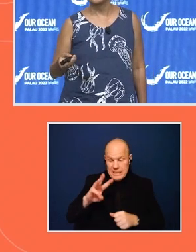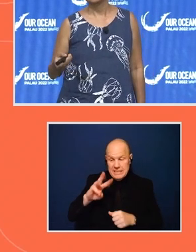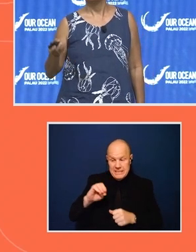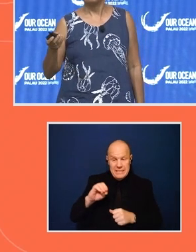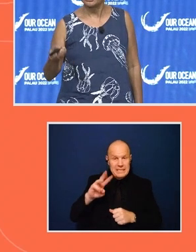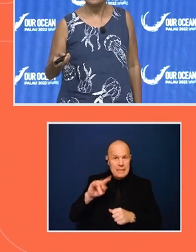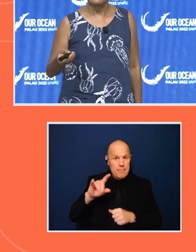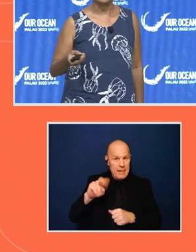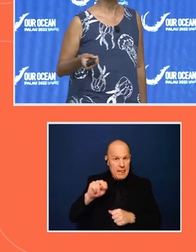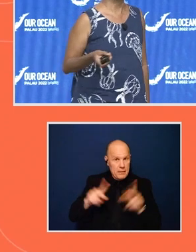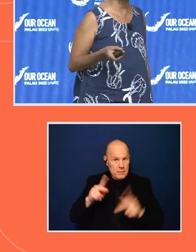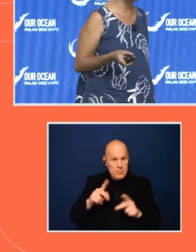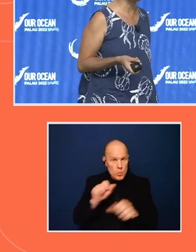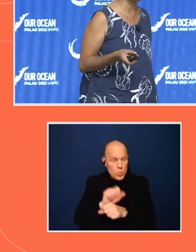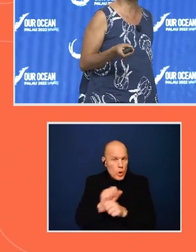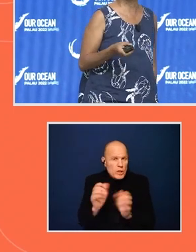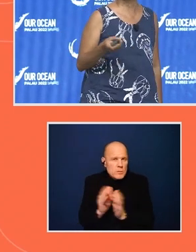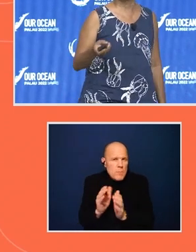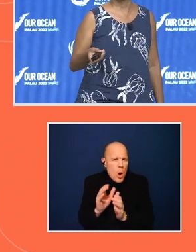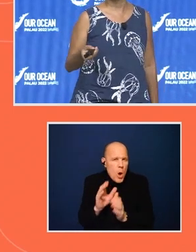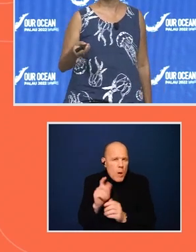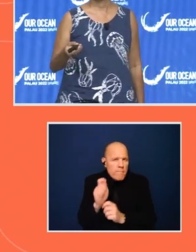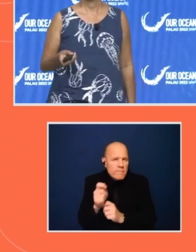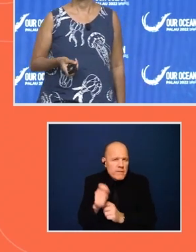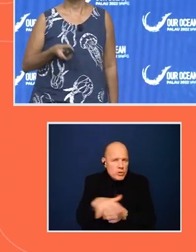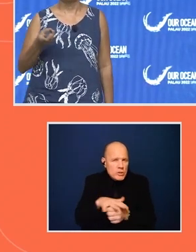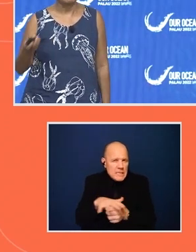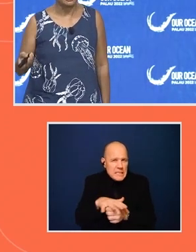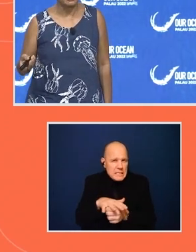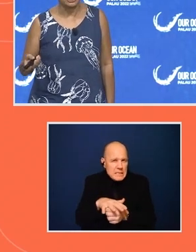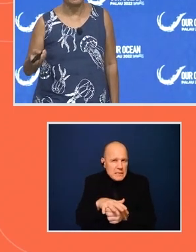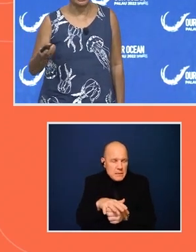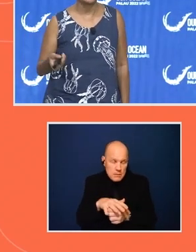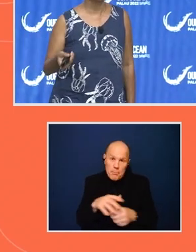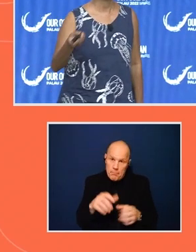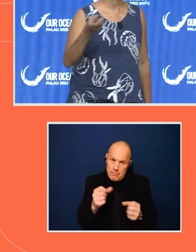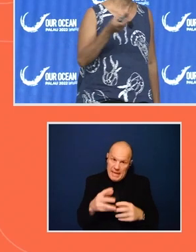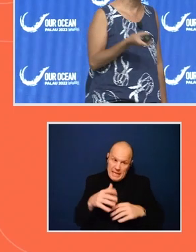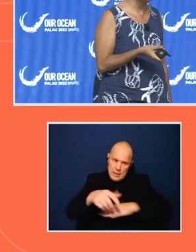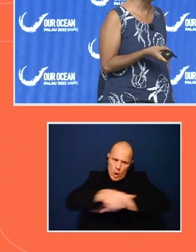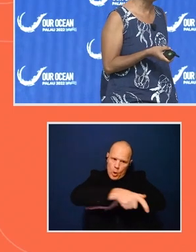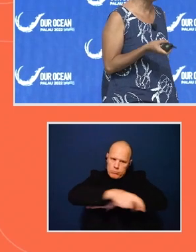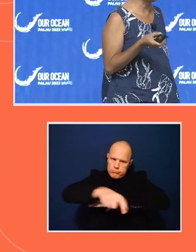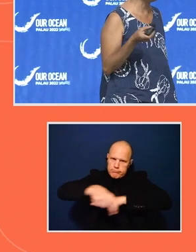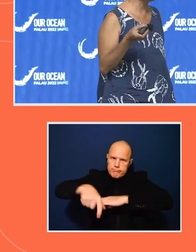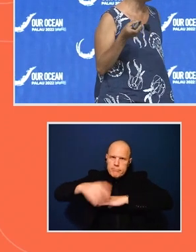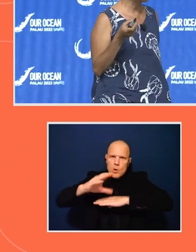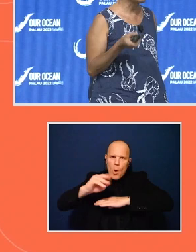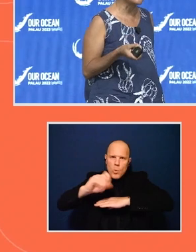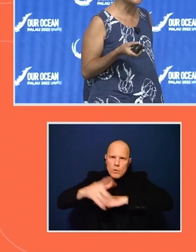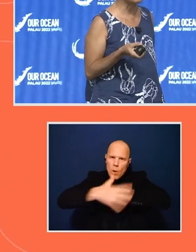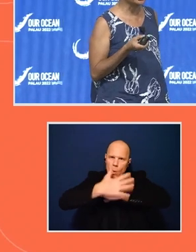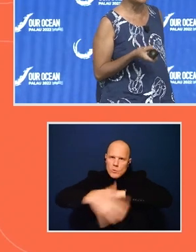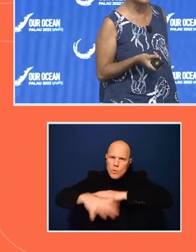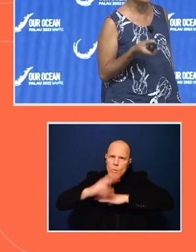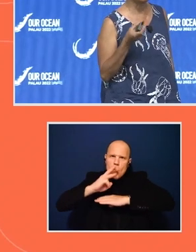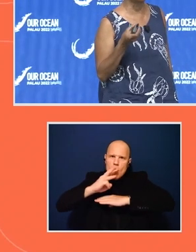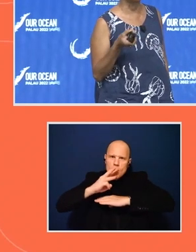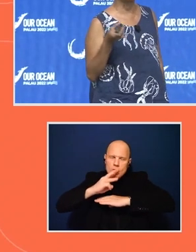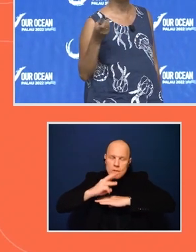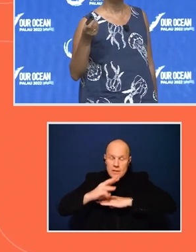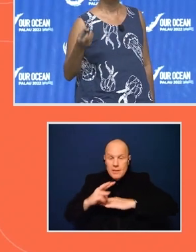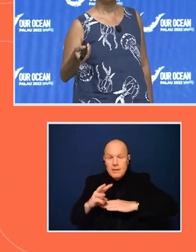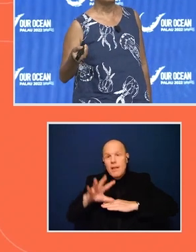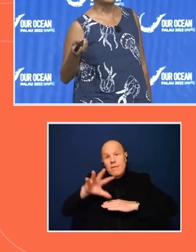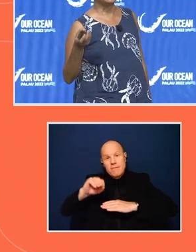-scale fisheries. Many of these are found in coastal waters. Another 53 million depend on small-scale fisheries